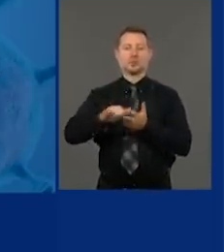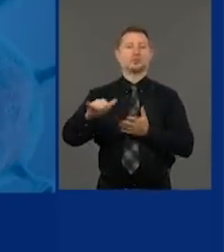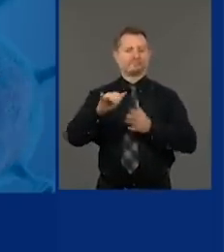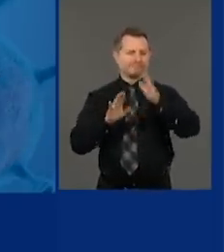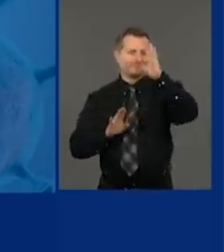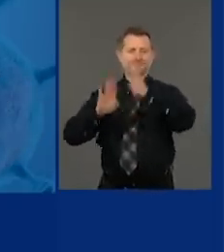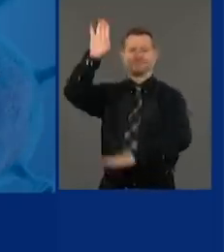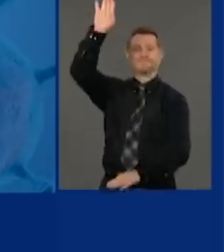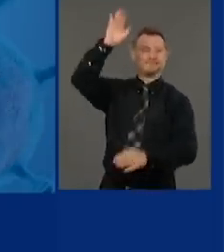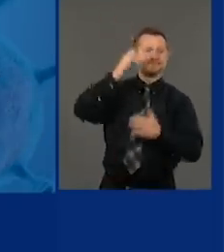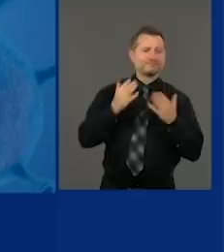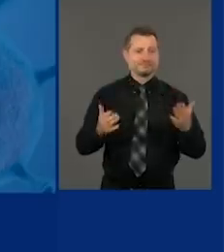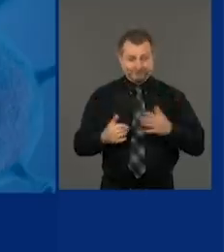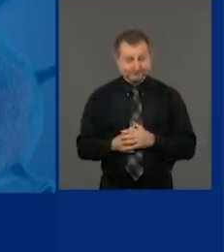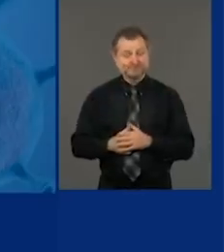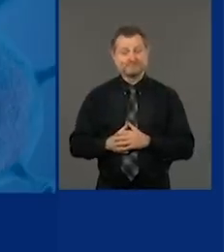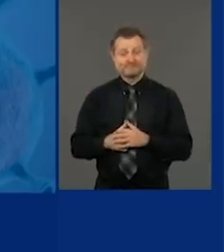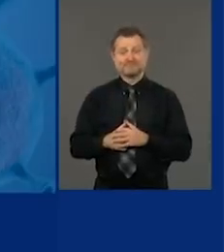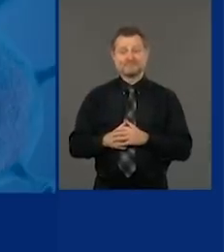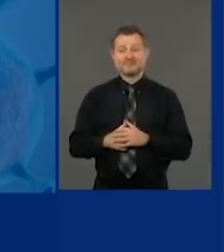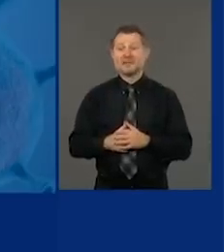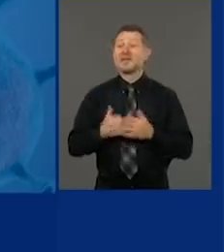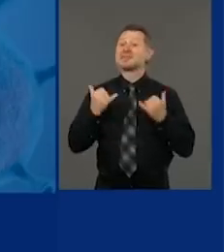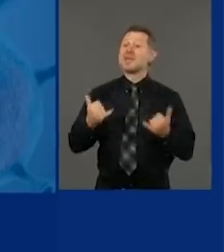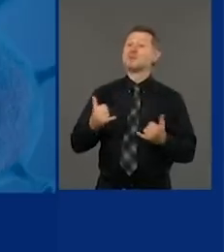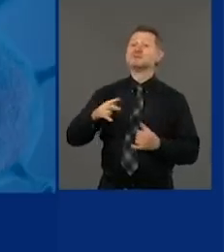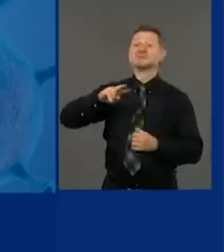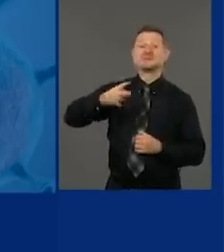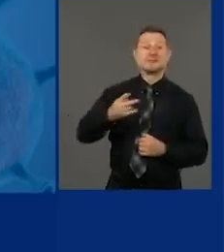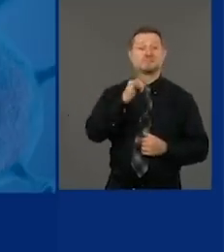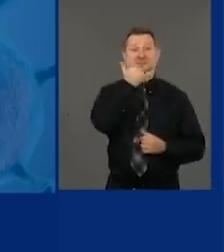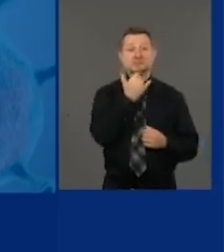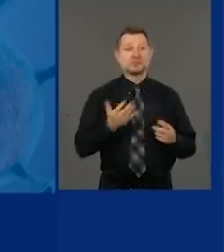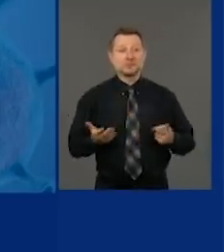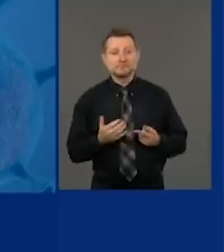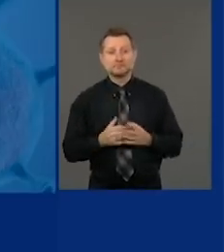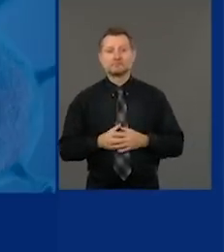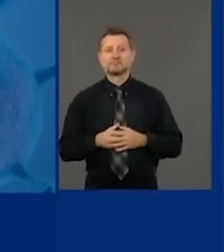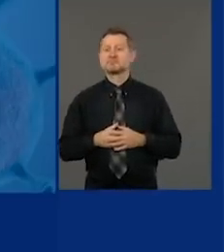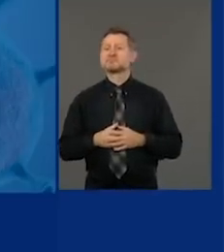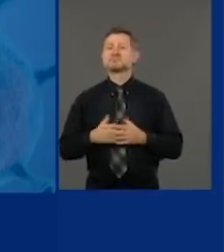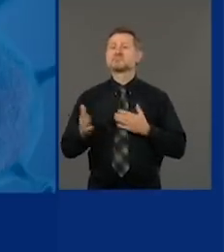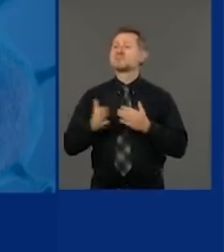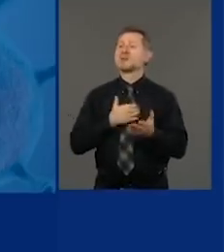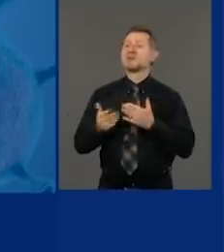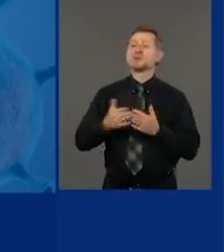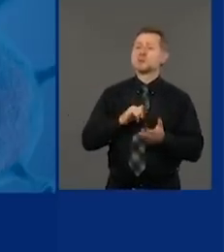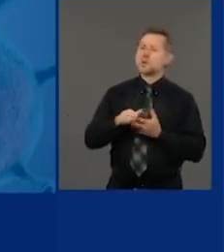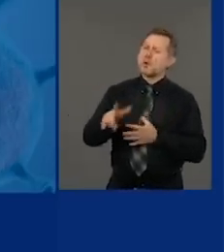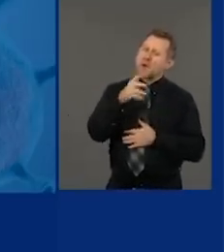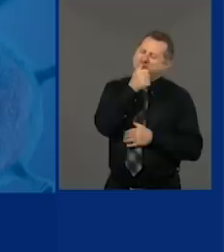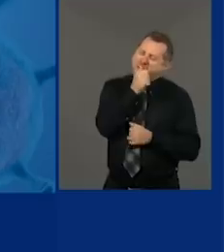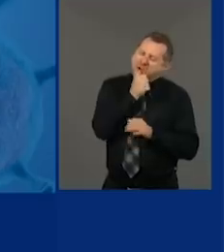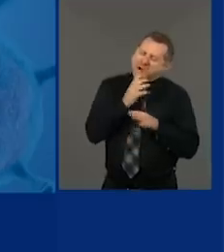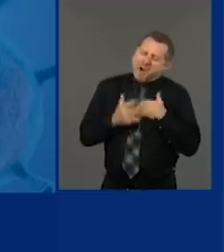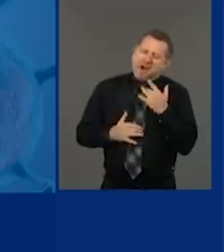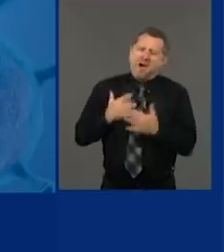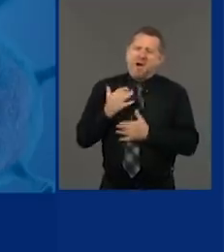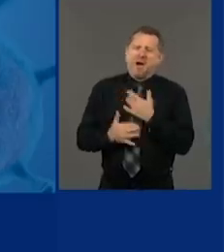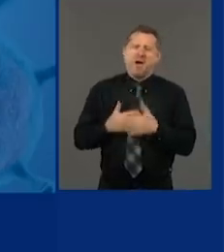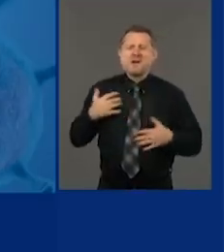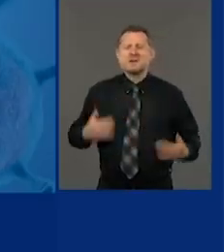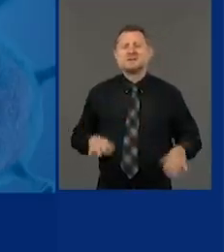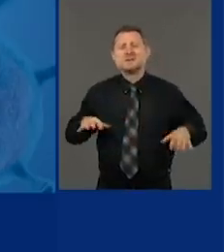New York. The second federal mistake is even after everything we went through, they